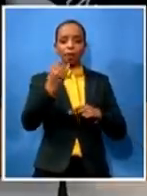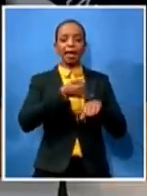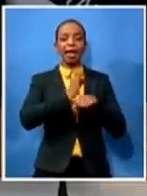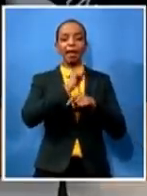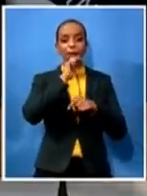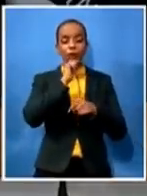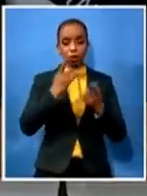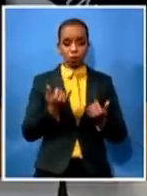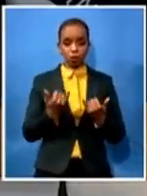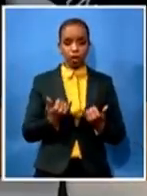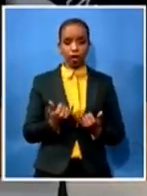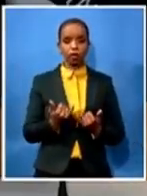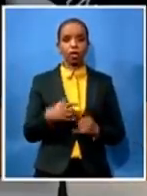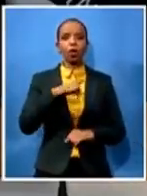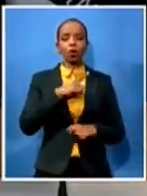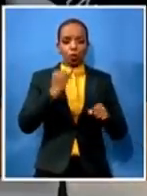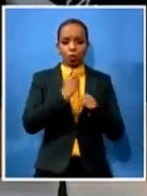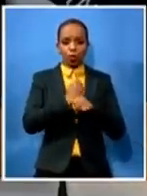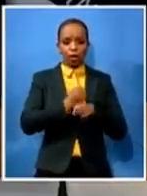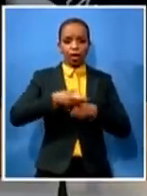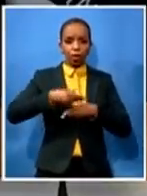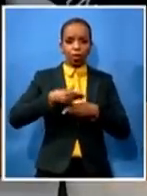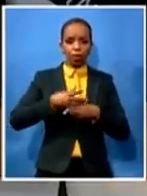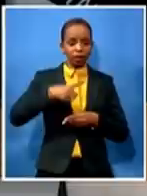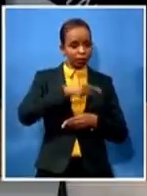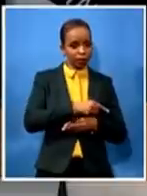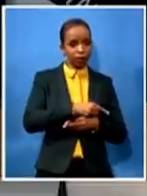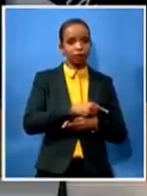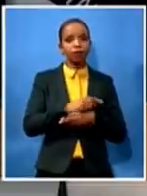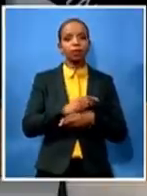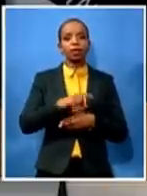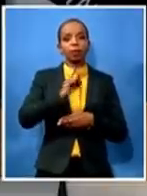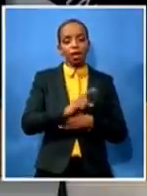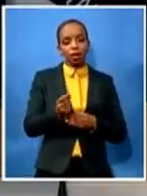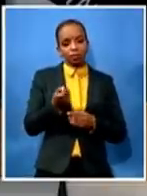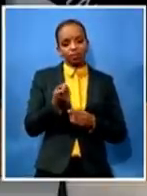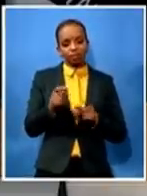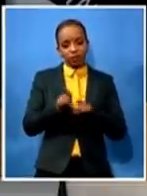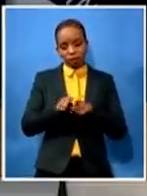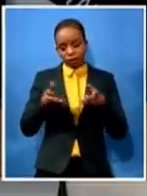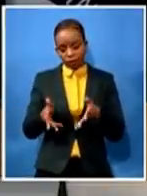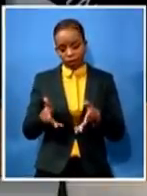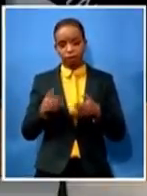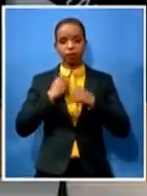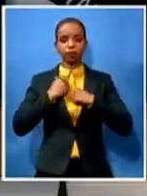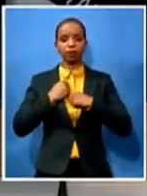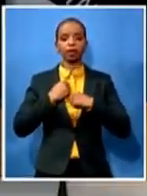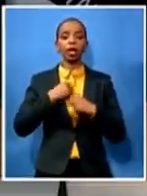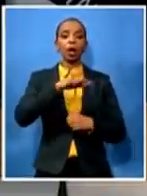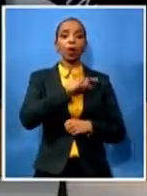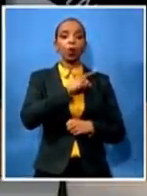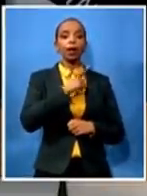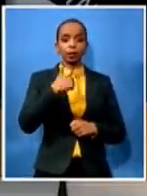documents that are similar to this because i want to come set the record straight go